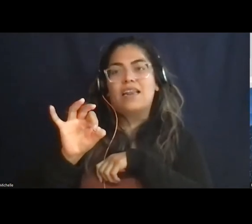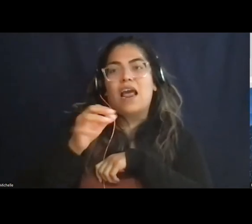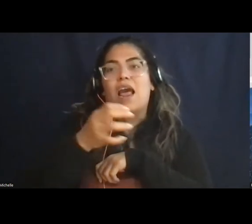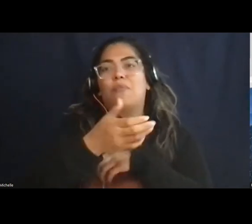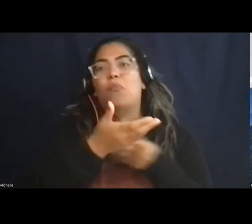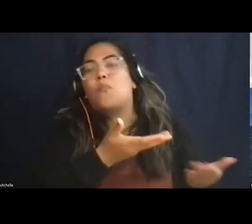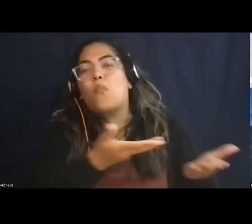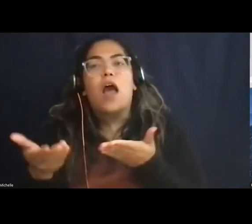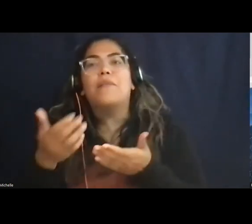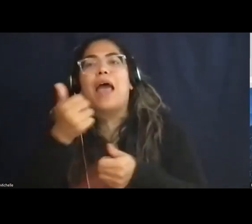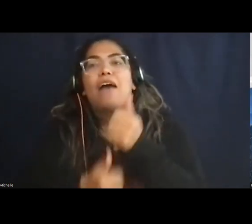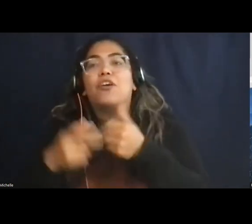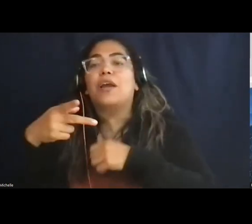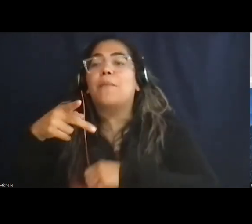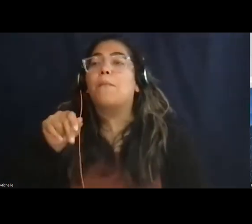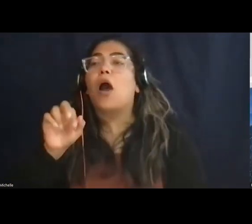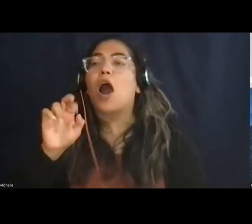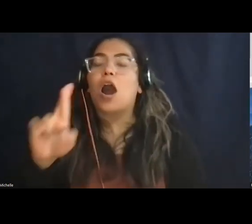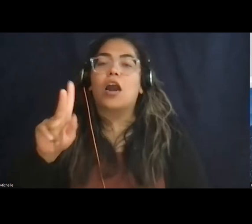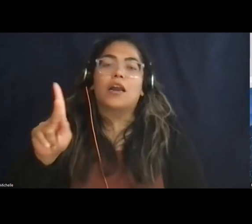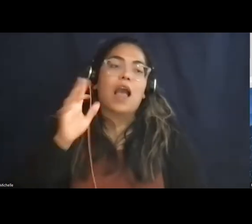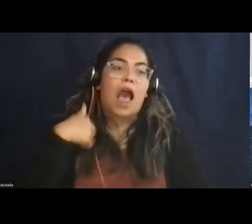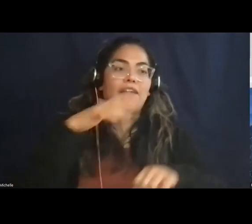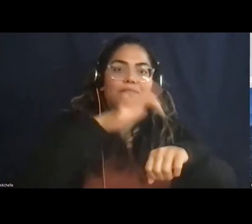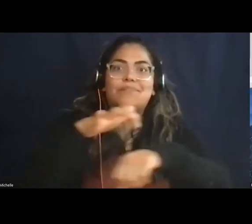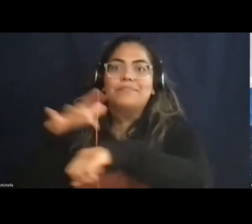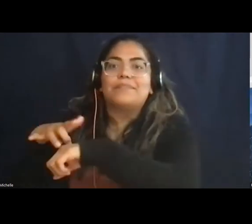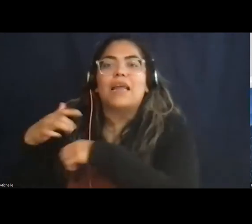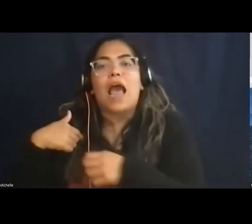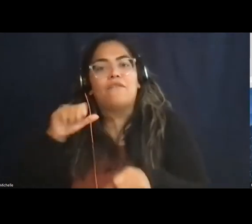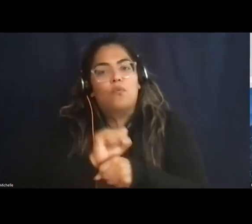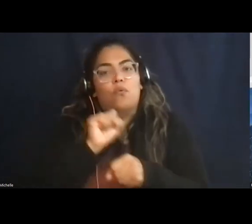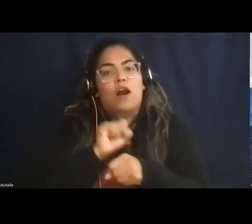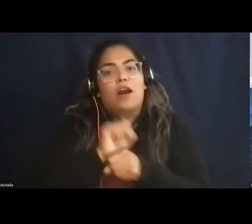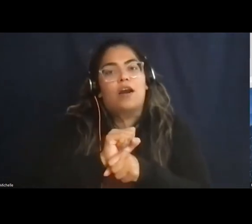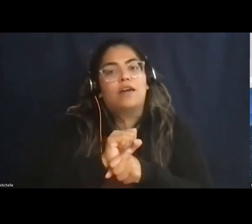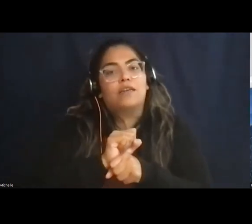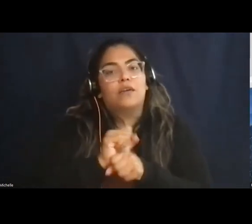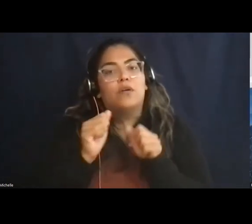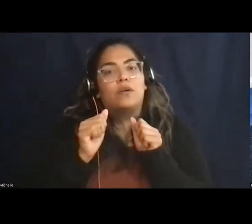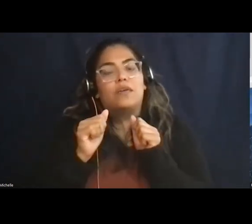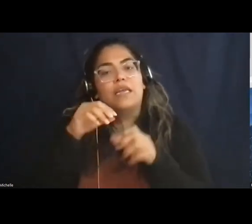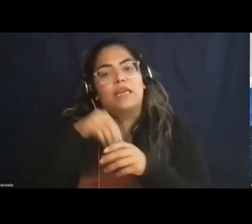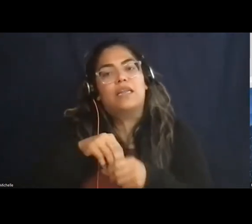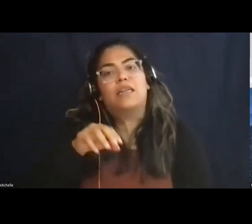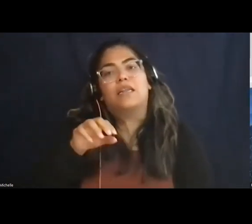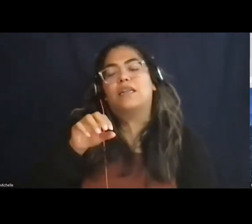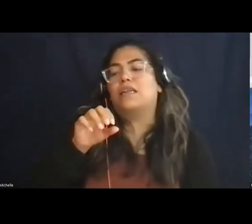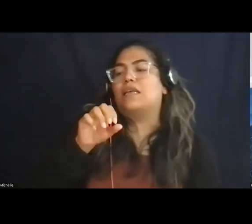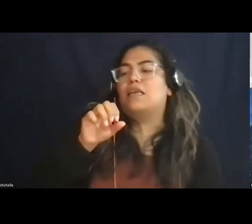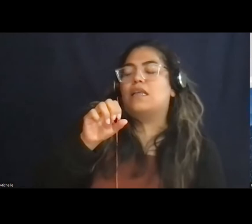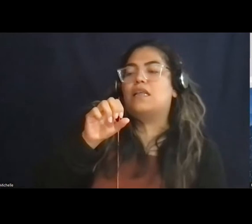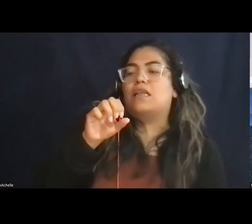park that I've been through. I've managed, in an acting capacity, Selma to Montgomery, Tuskegee Airmen,